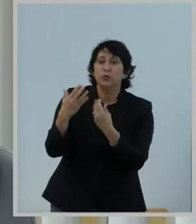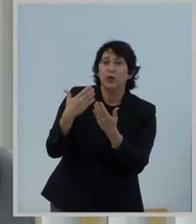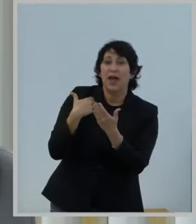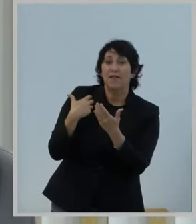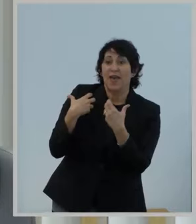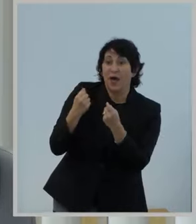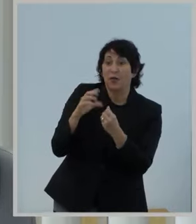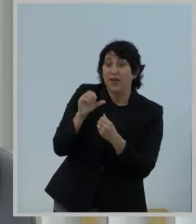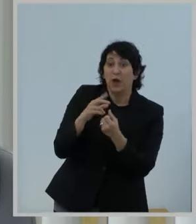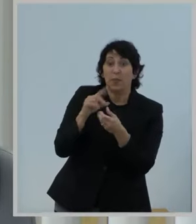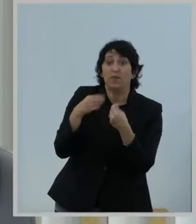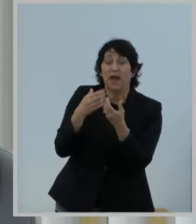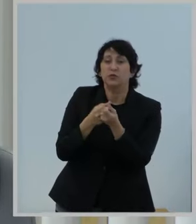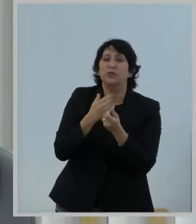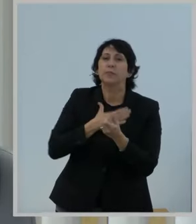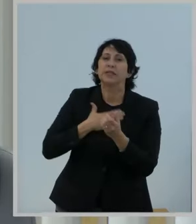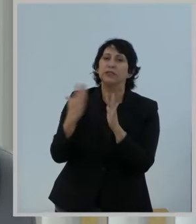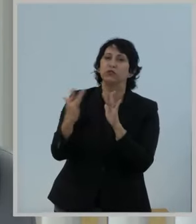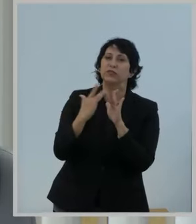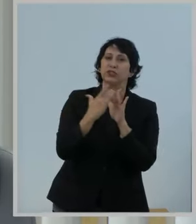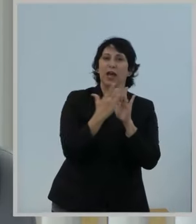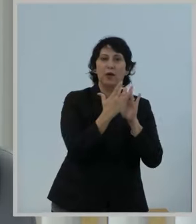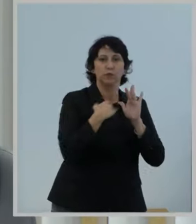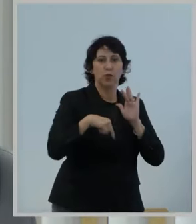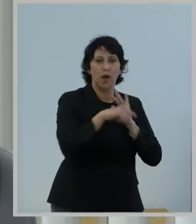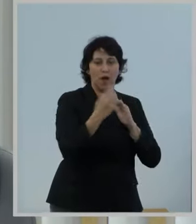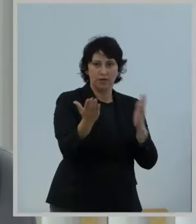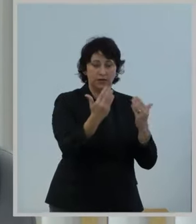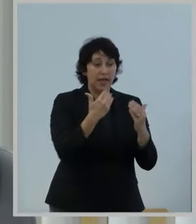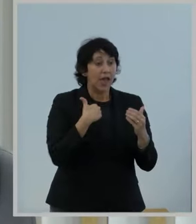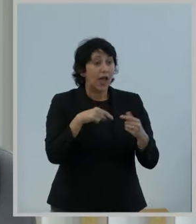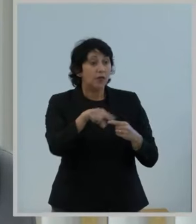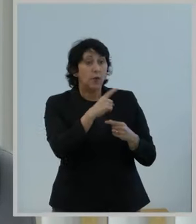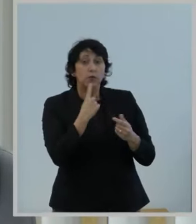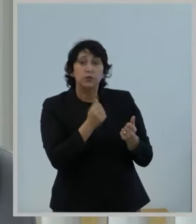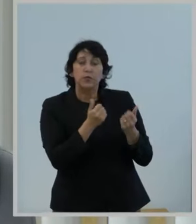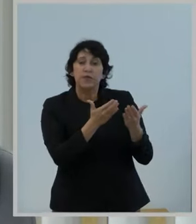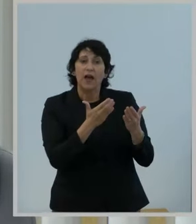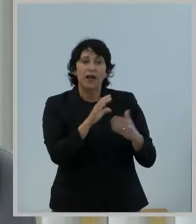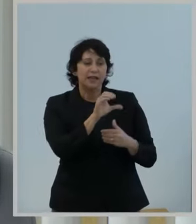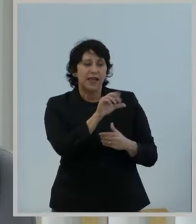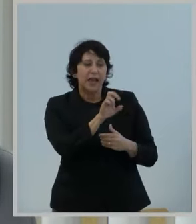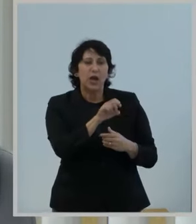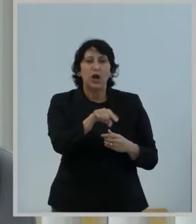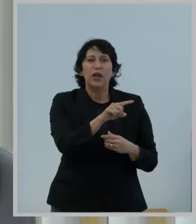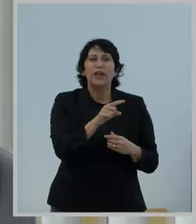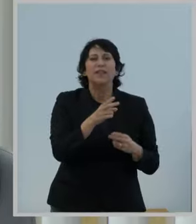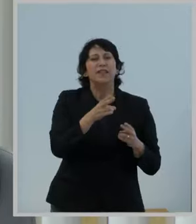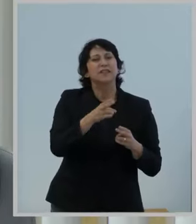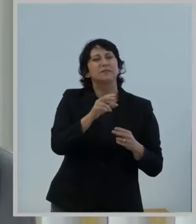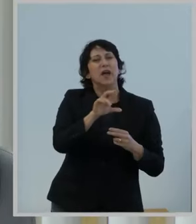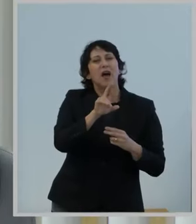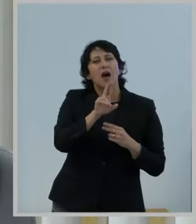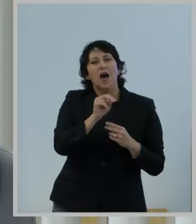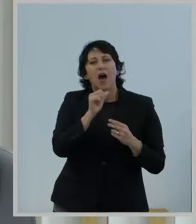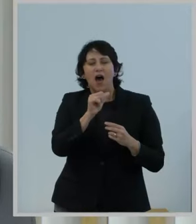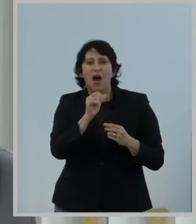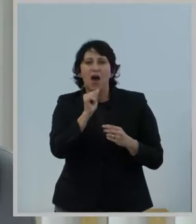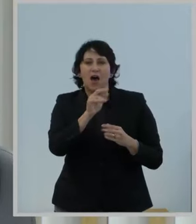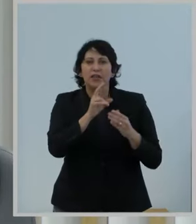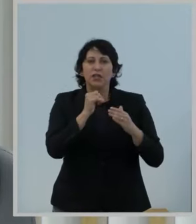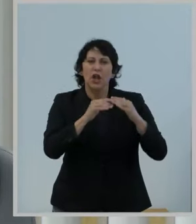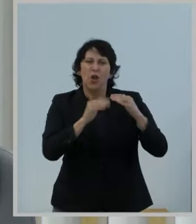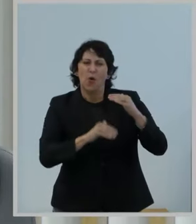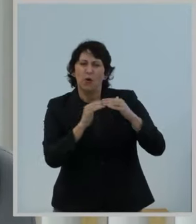us, especially the organizations providing care in historically underserved communities, the mothers who most bear the brunt of death during